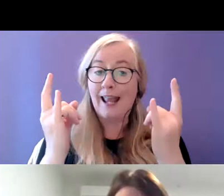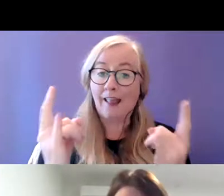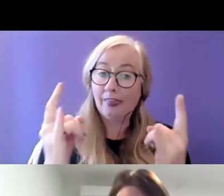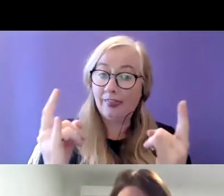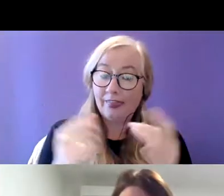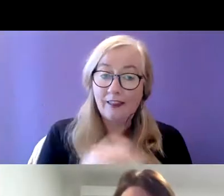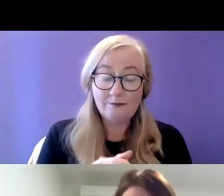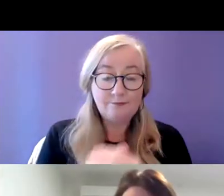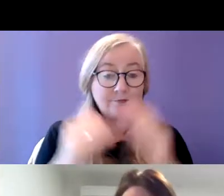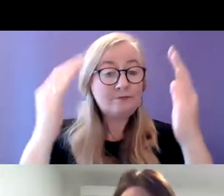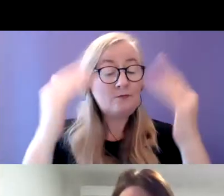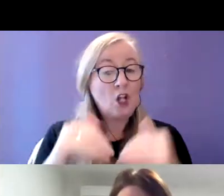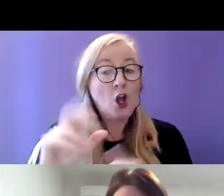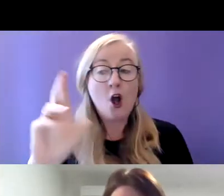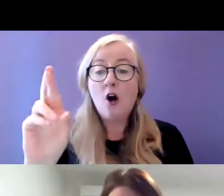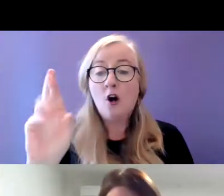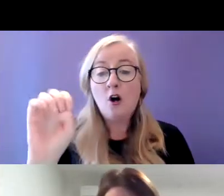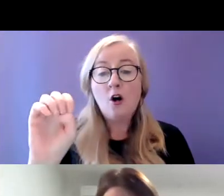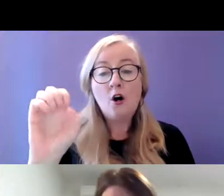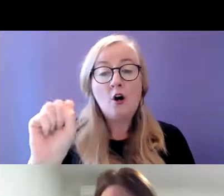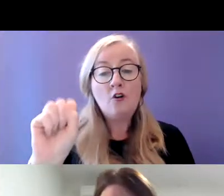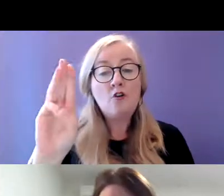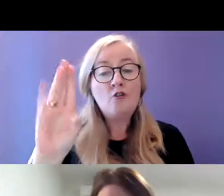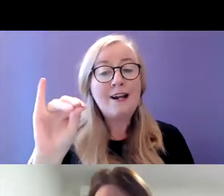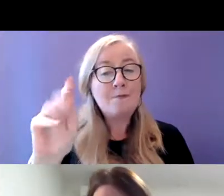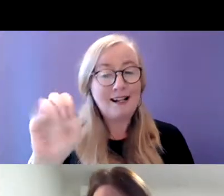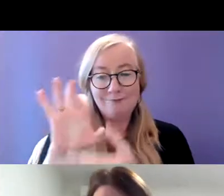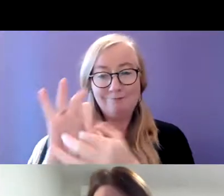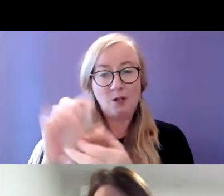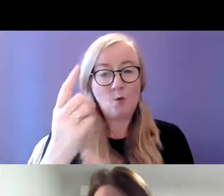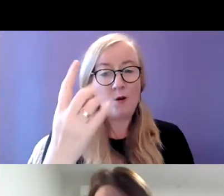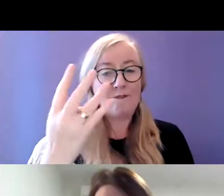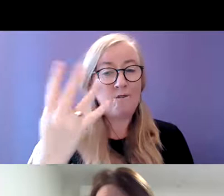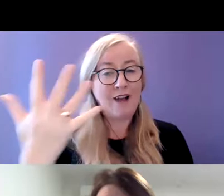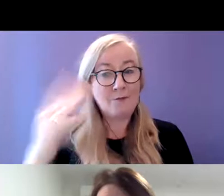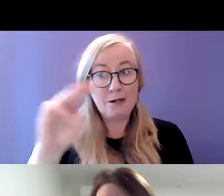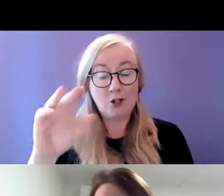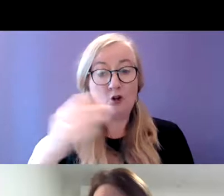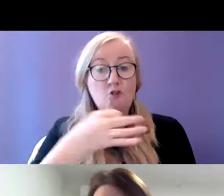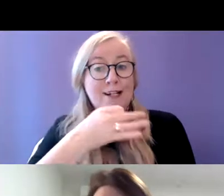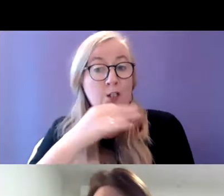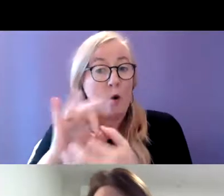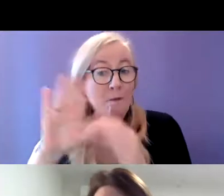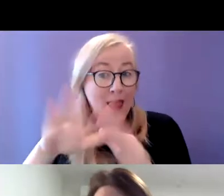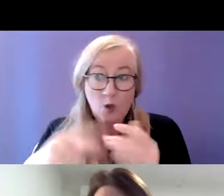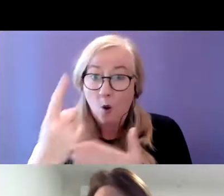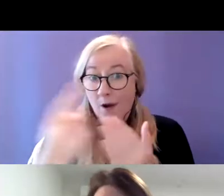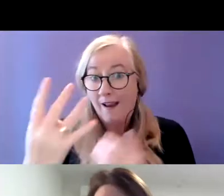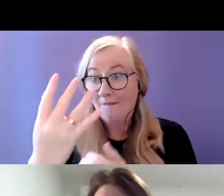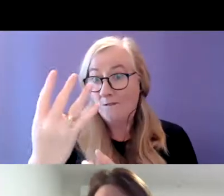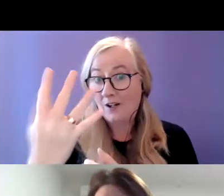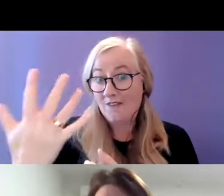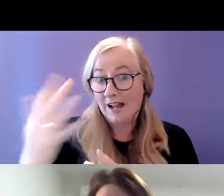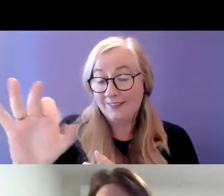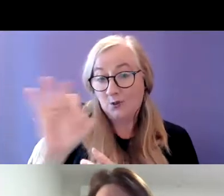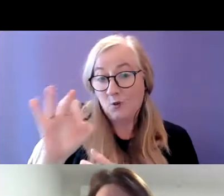In terms of respite of the 145 people who were homeless or at risk of homeless, only 45 have availed of respite